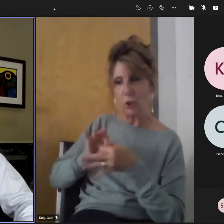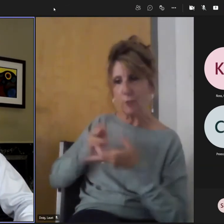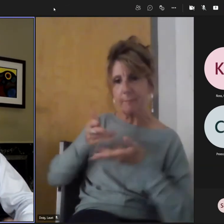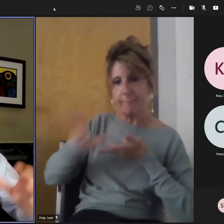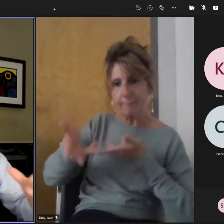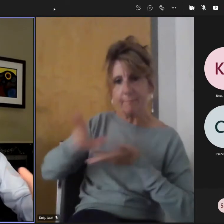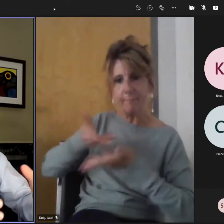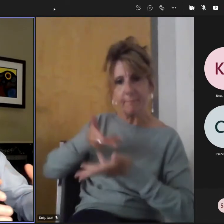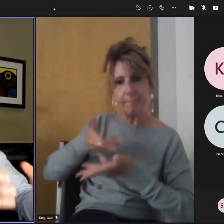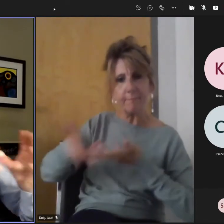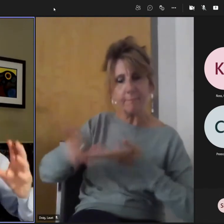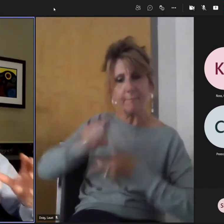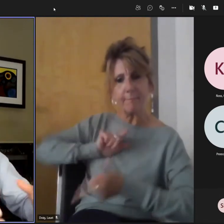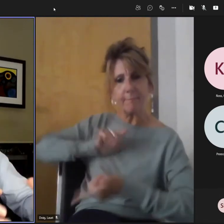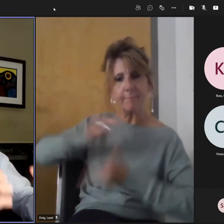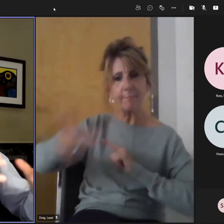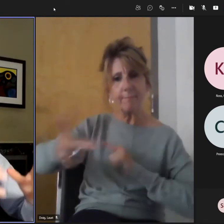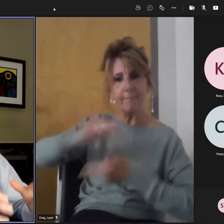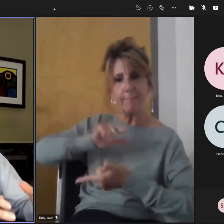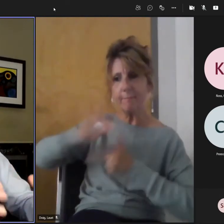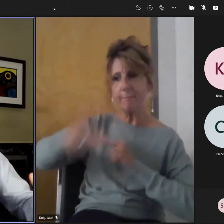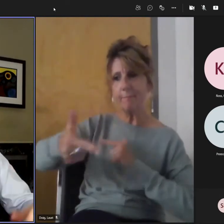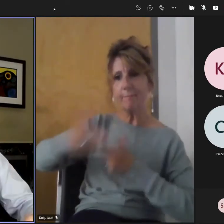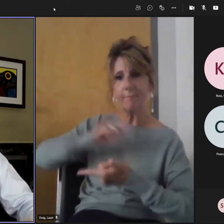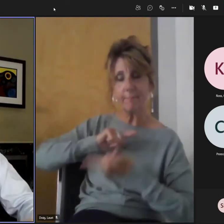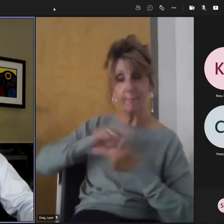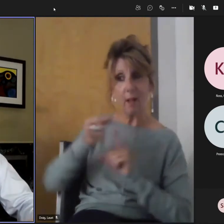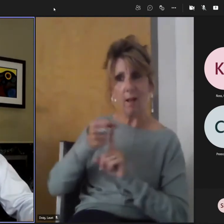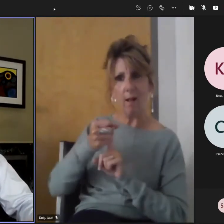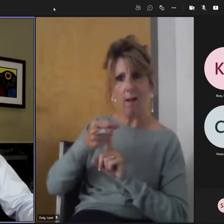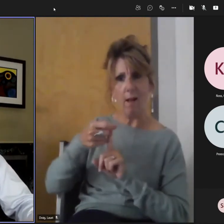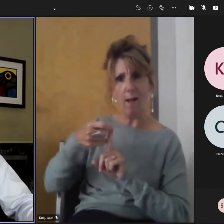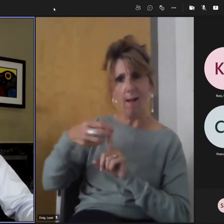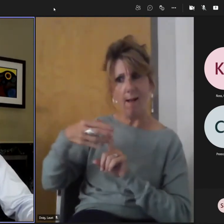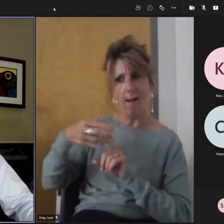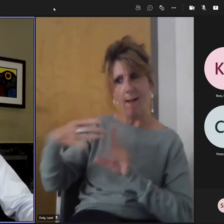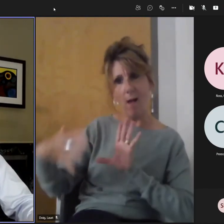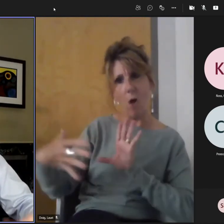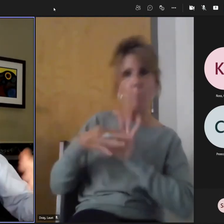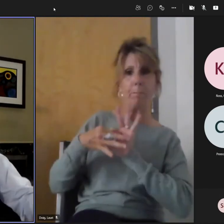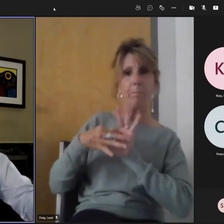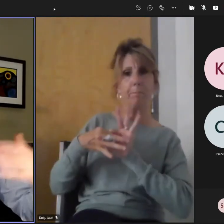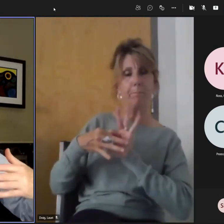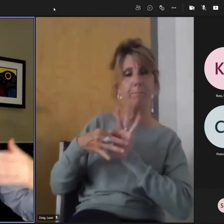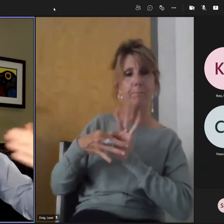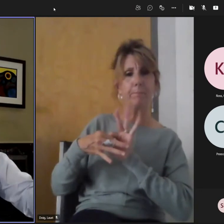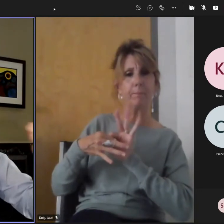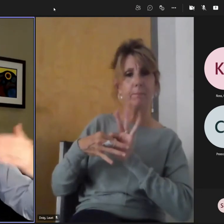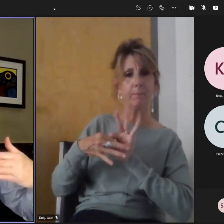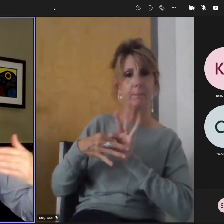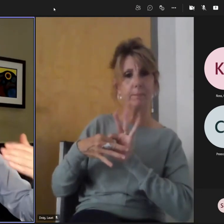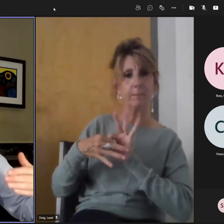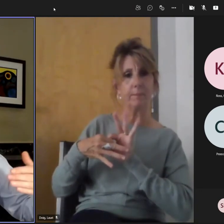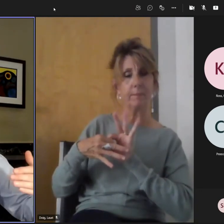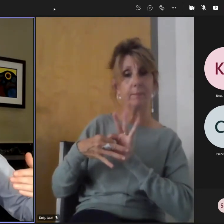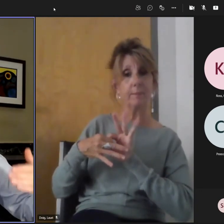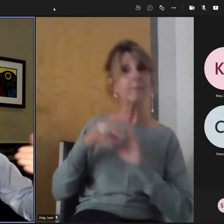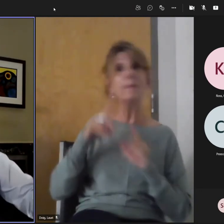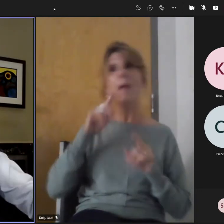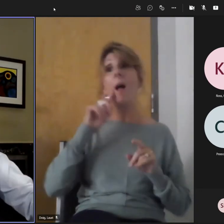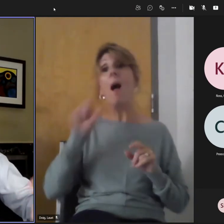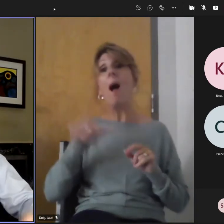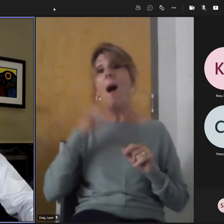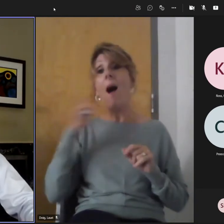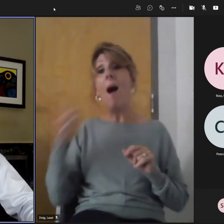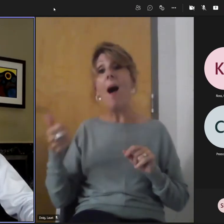we pull out a lot of cases, I'm relating to quite a few people now, where they send me vignettes because I'm saying,